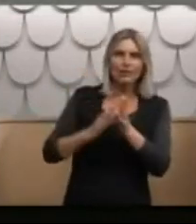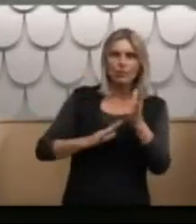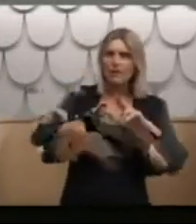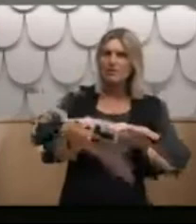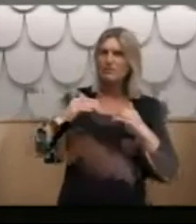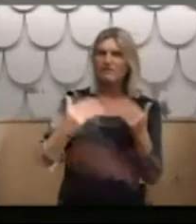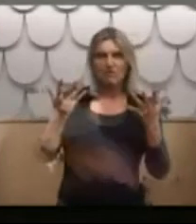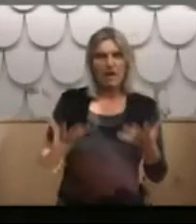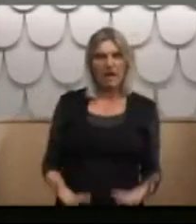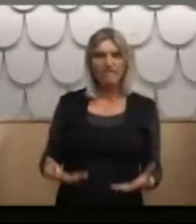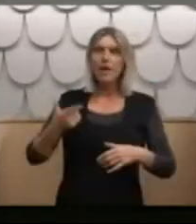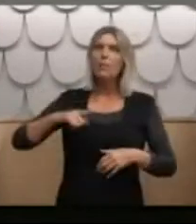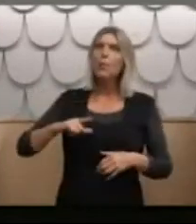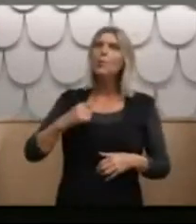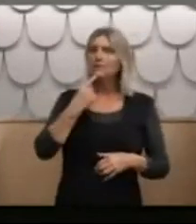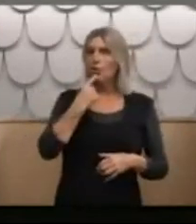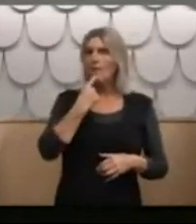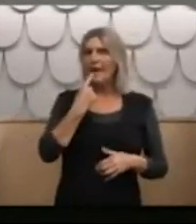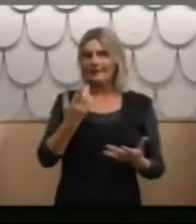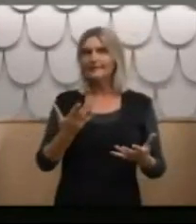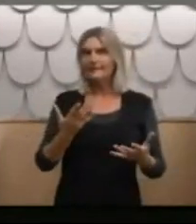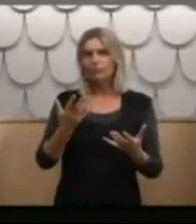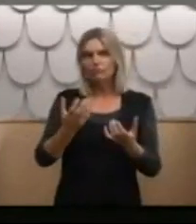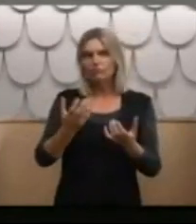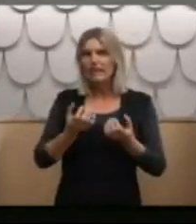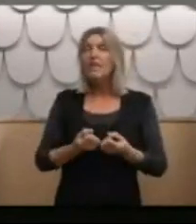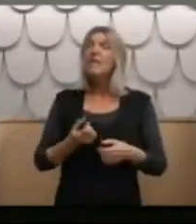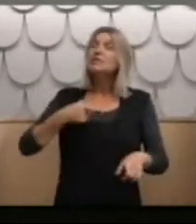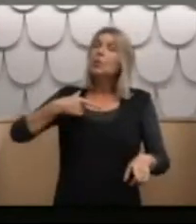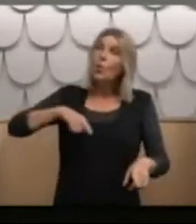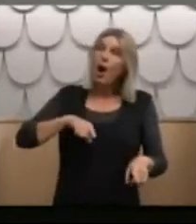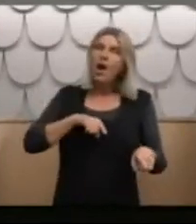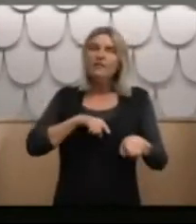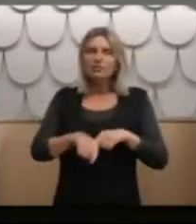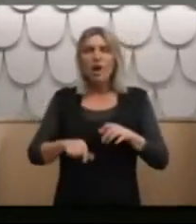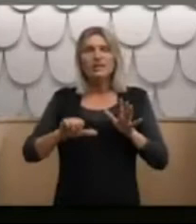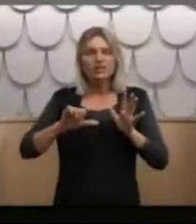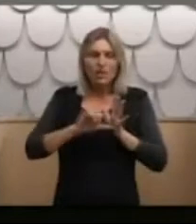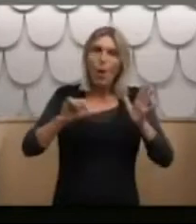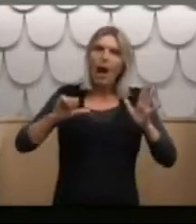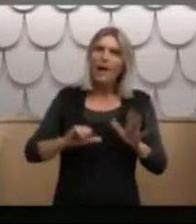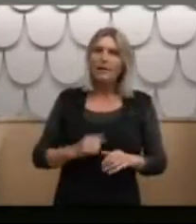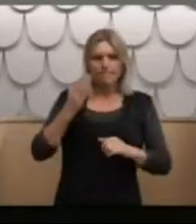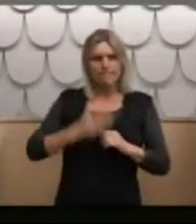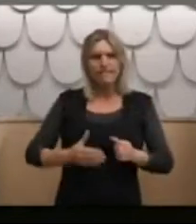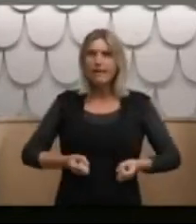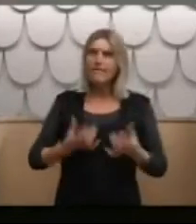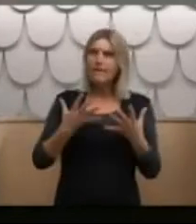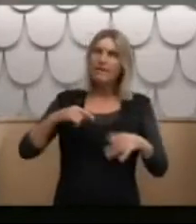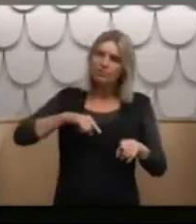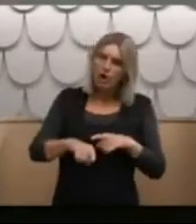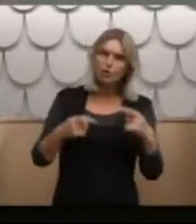and it was because of complaints of this nature that I have tried so hard and so continuously to bring about